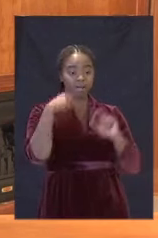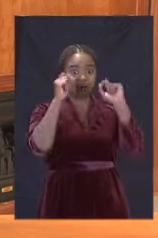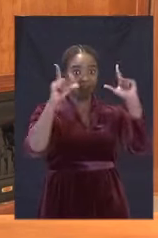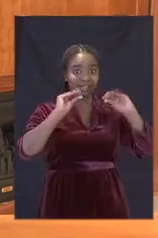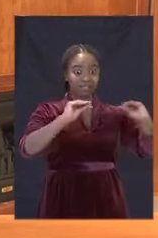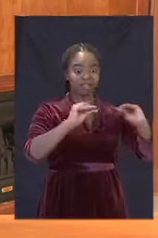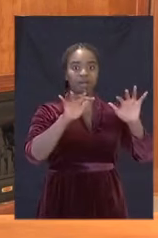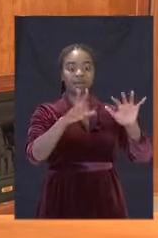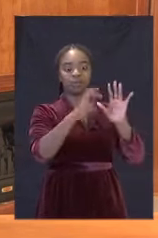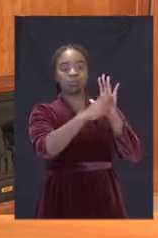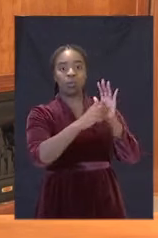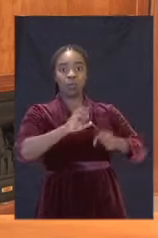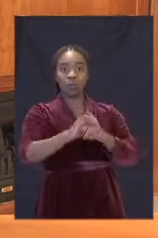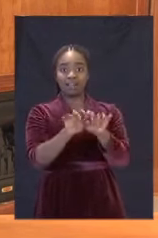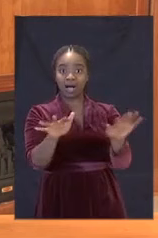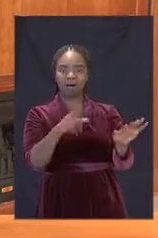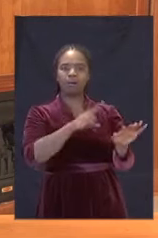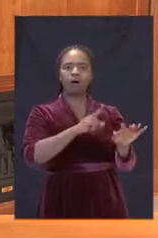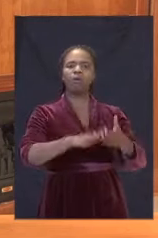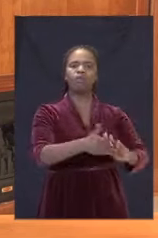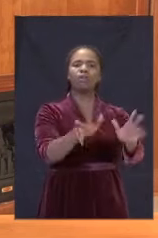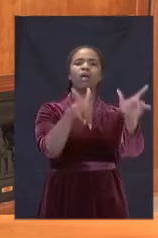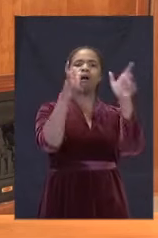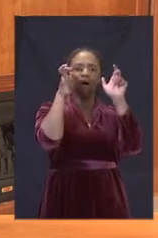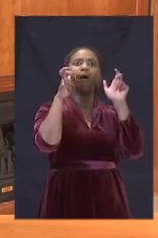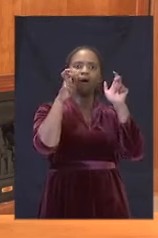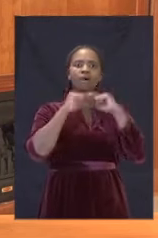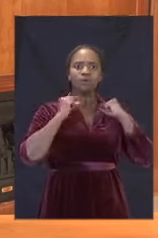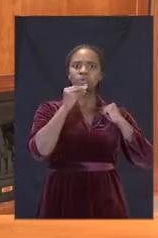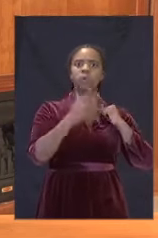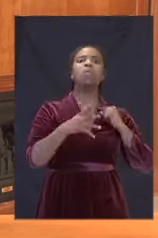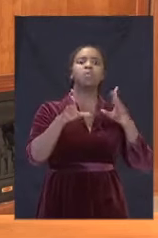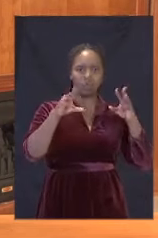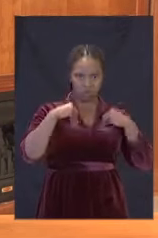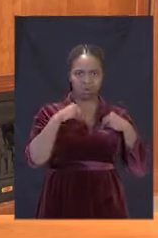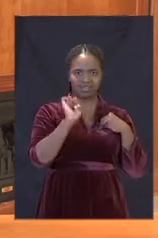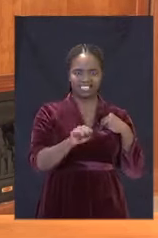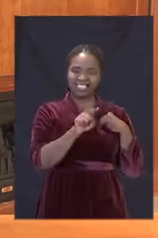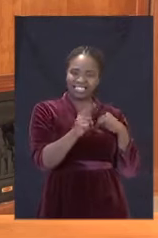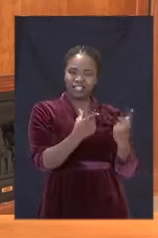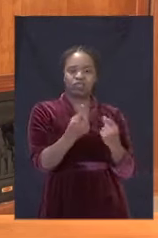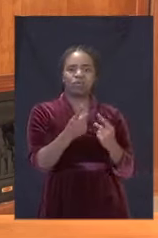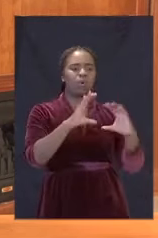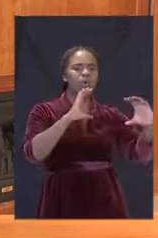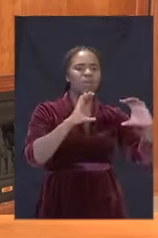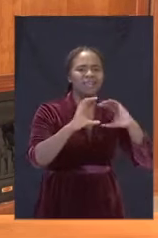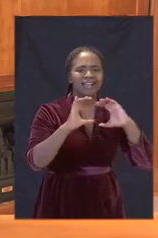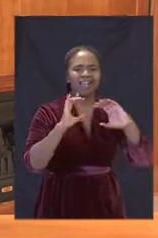around the coronavirus in their services in faith communication groups